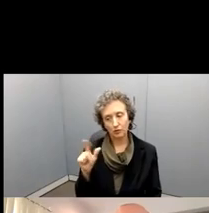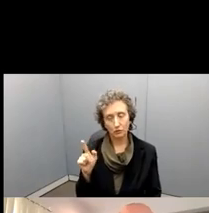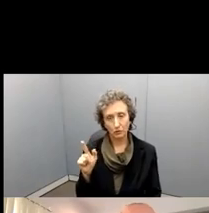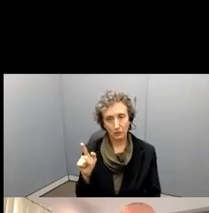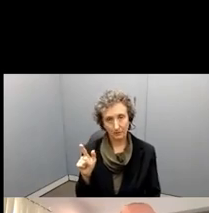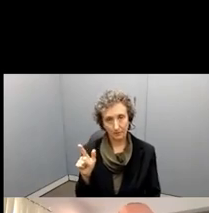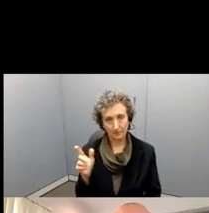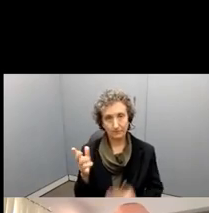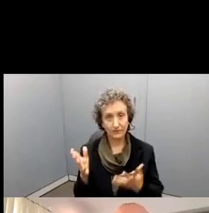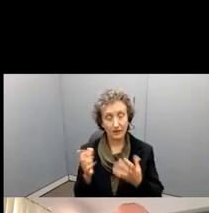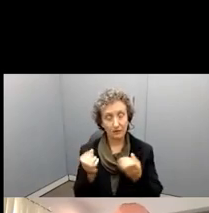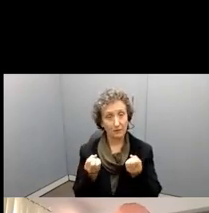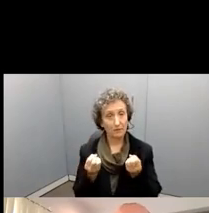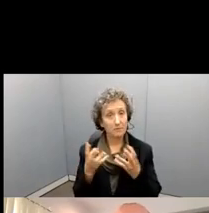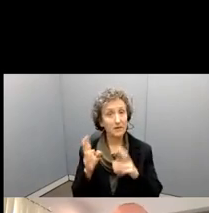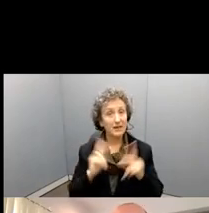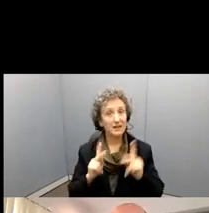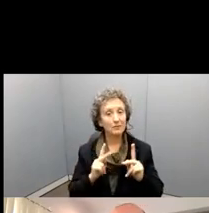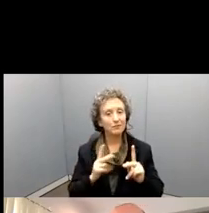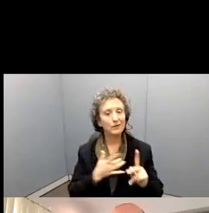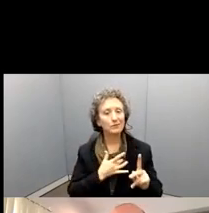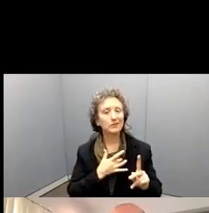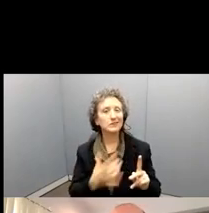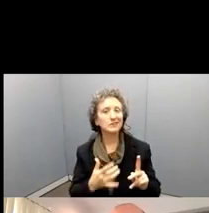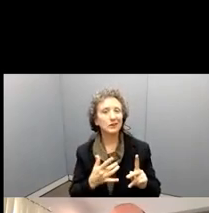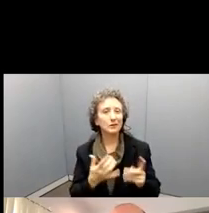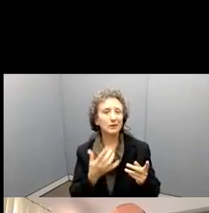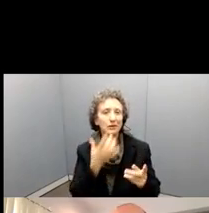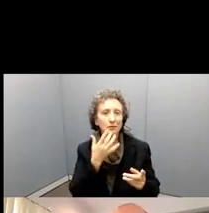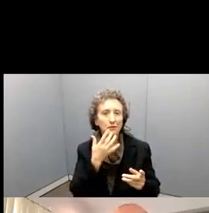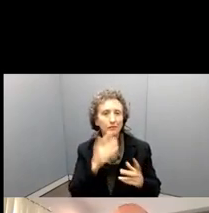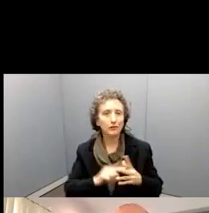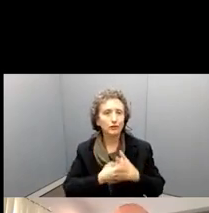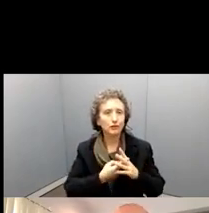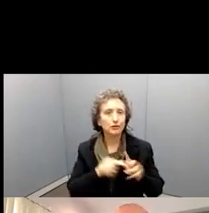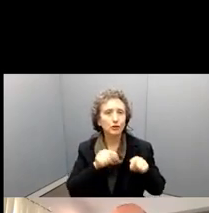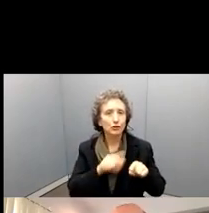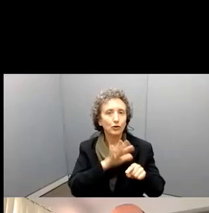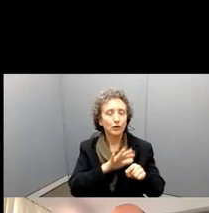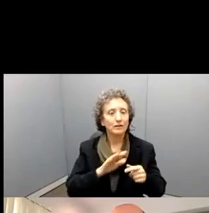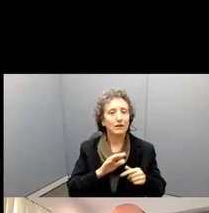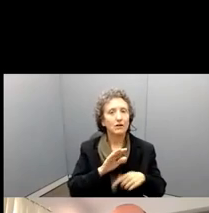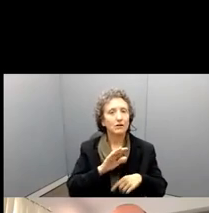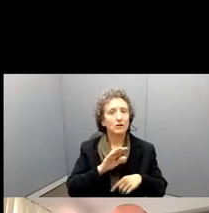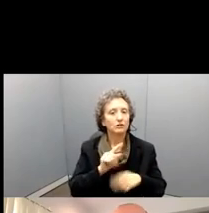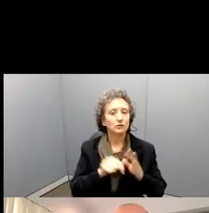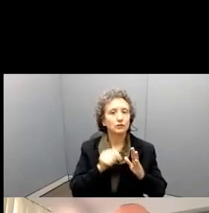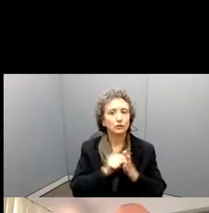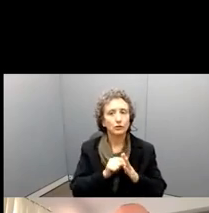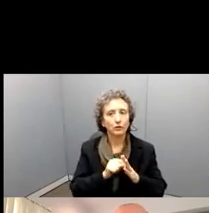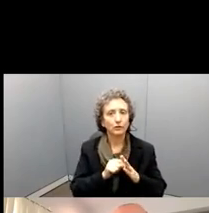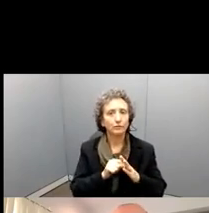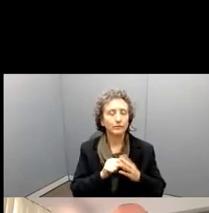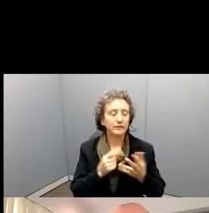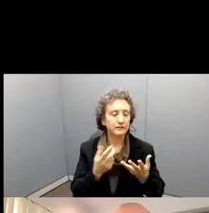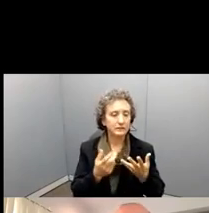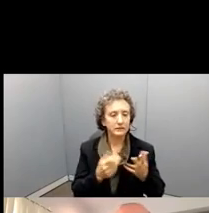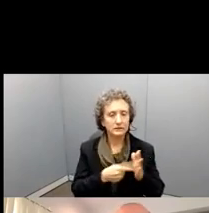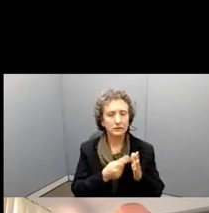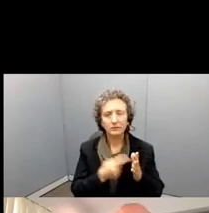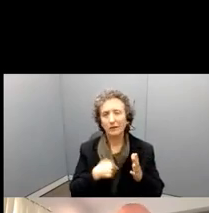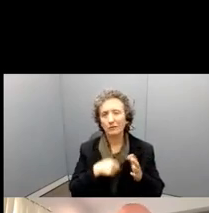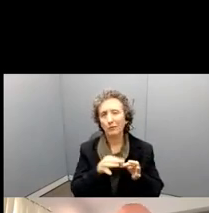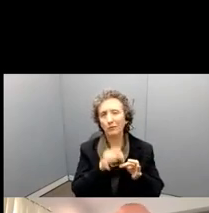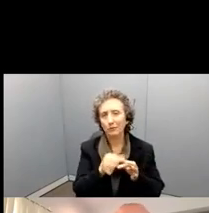Many people often opt, though, to start at the beginning of their term, which could be, in that case, sometimes we're waiting until August